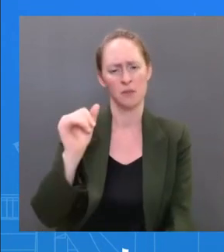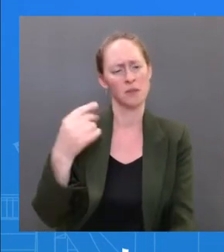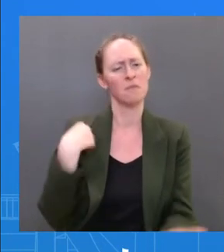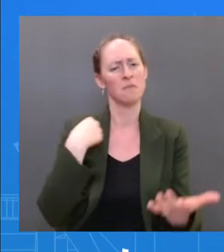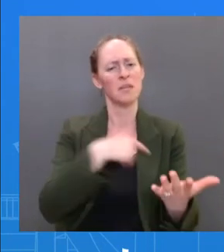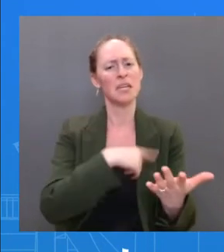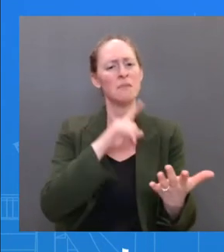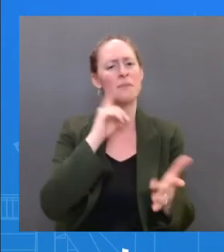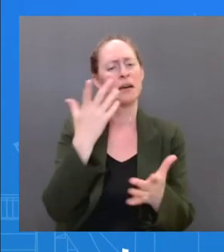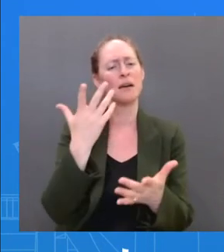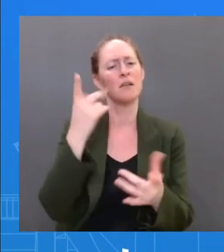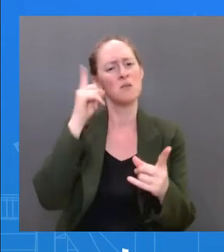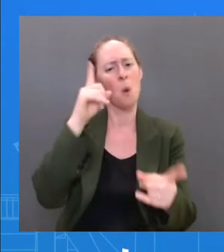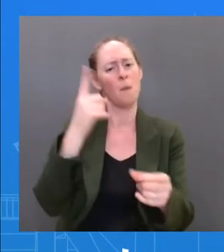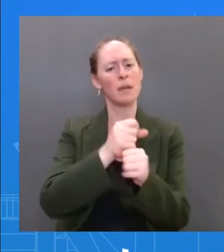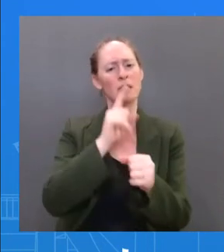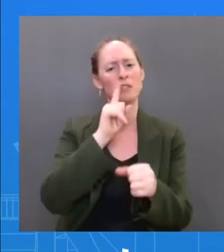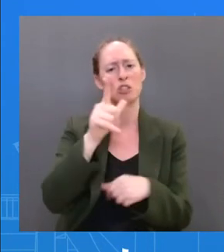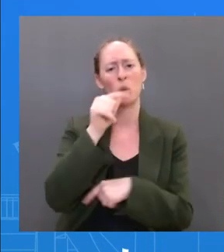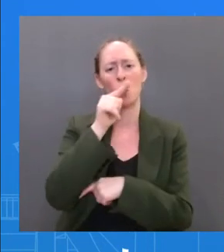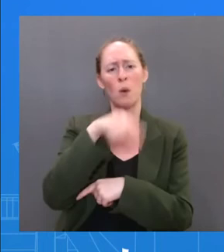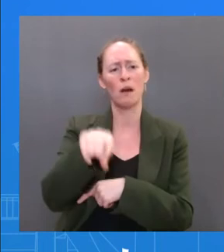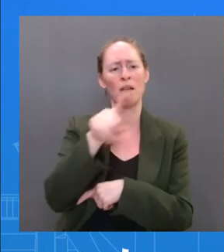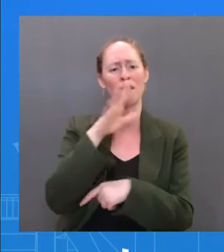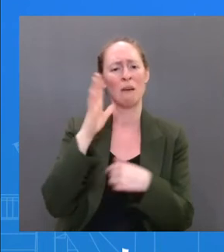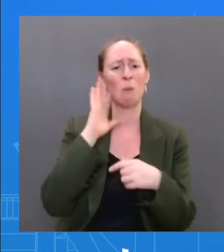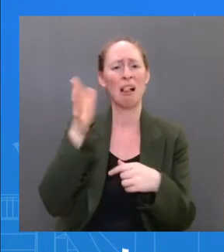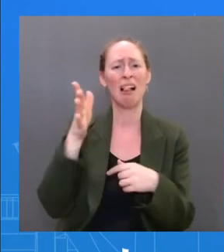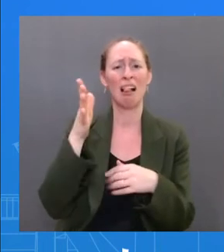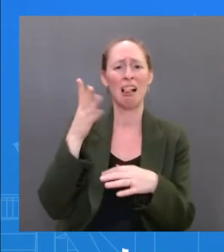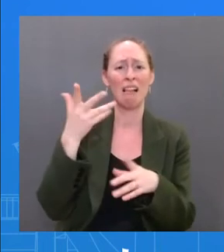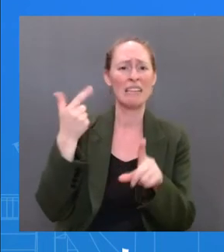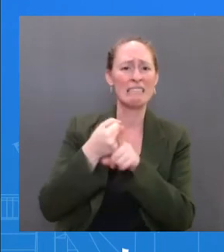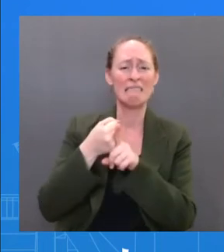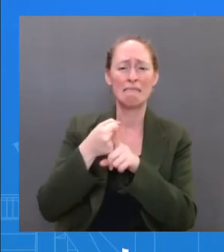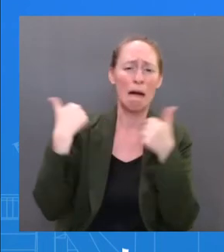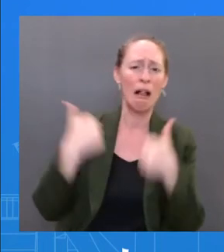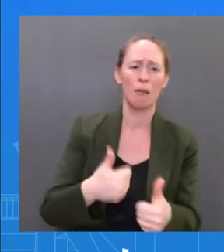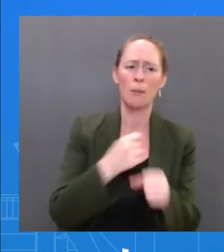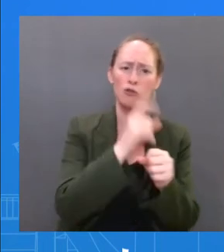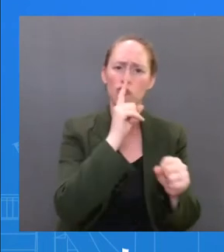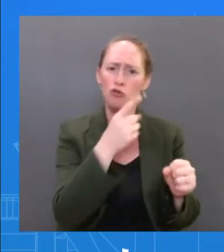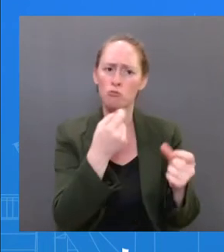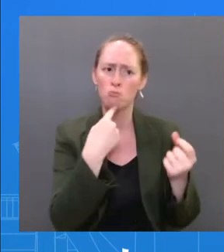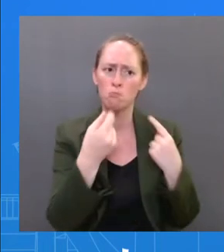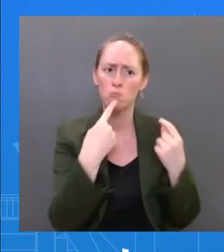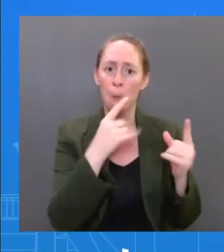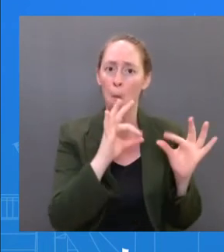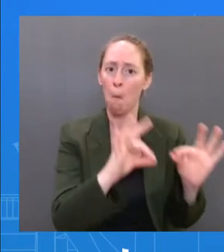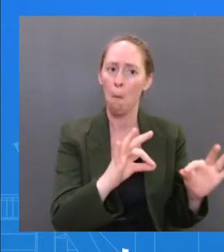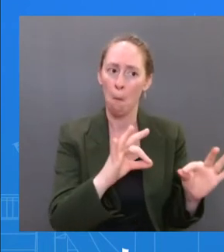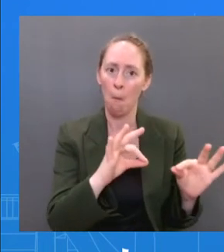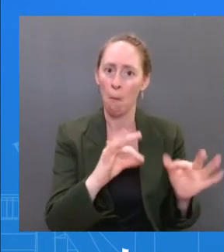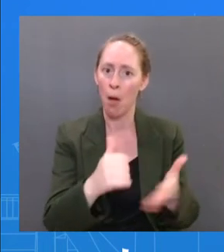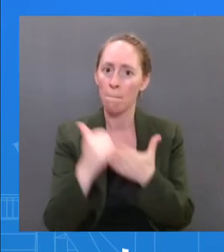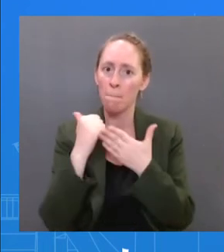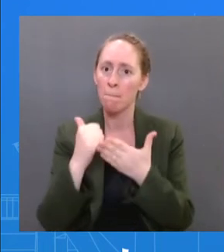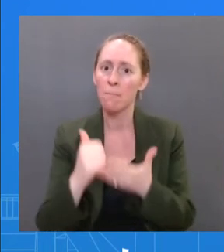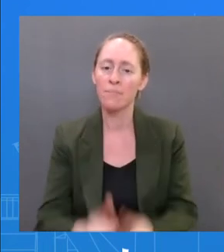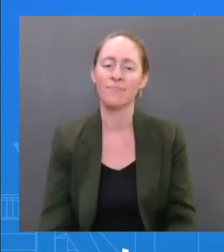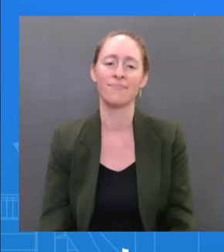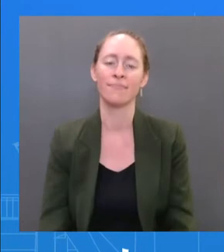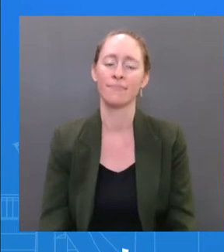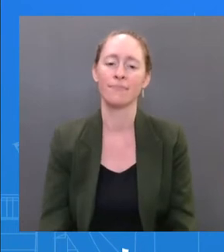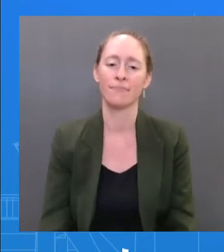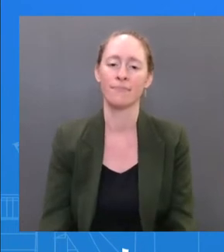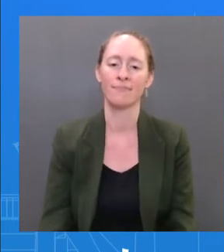the way, that is working. I if you look at how many infections there have been, but where we are right now on hospitalizations and that's a tiny fraction of where we've